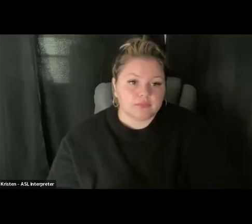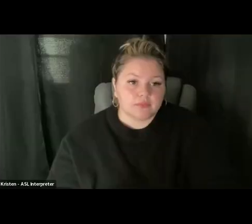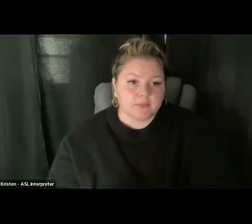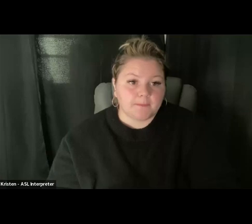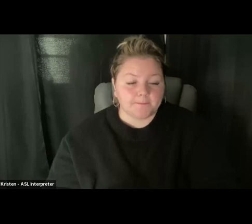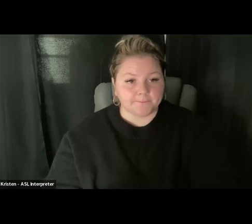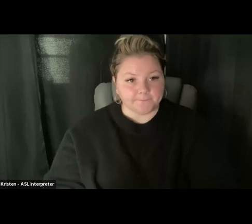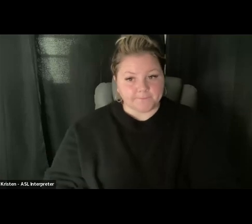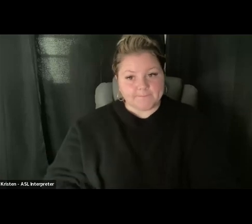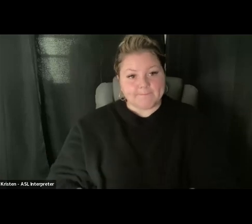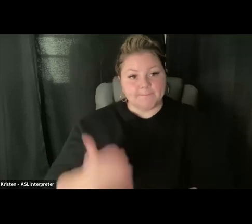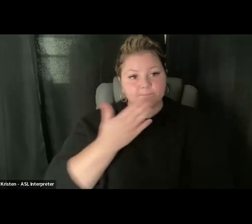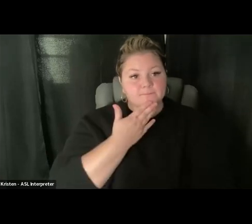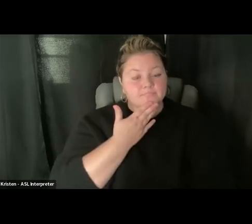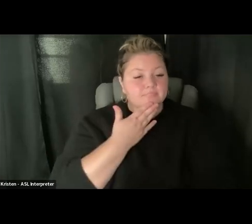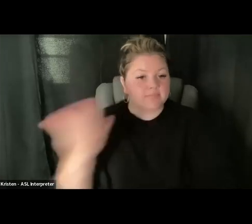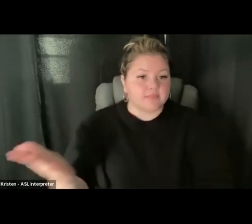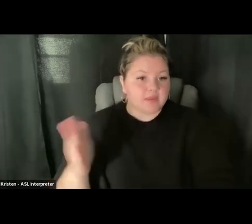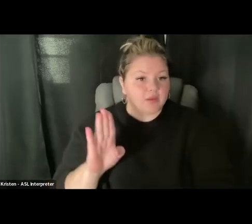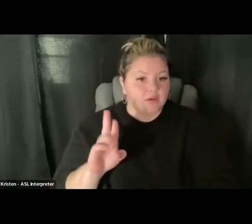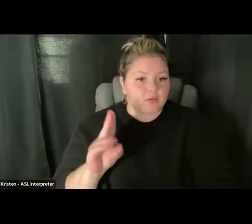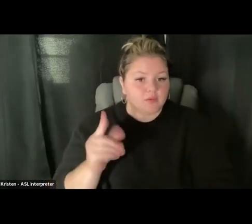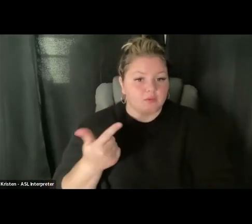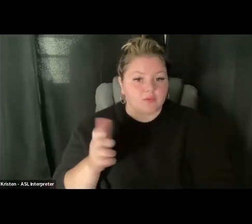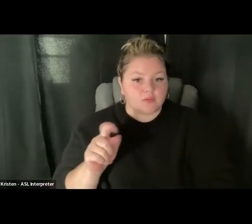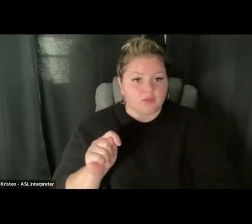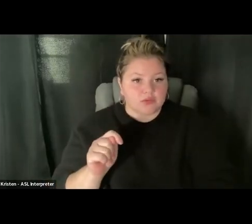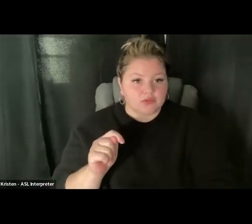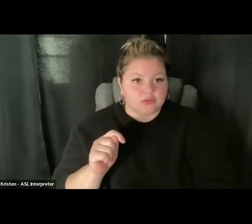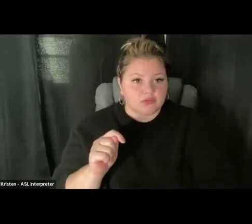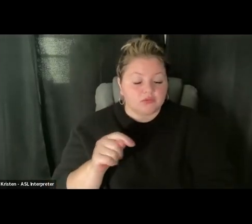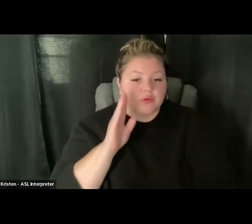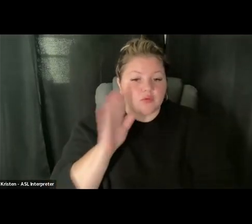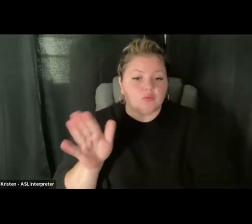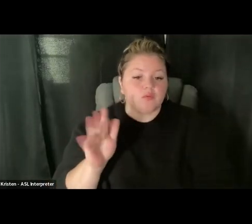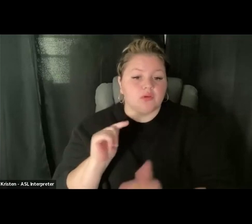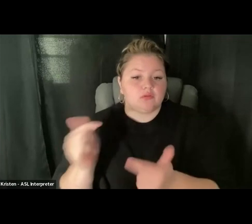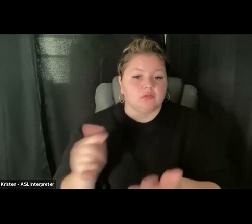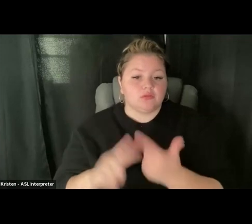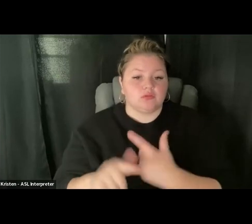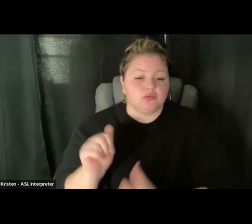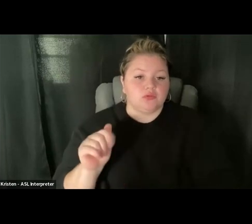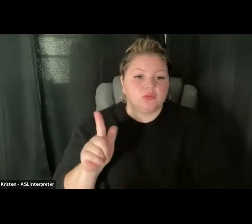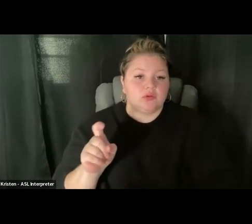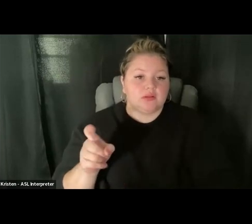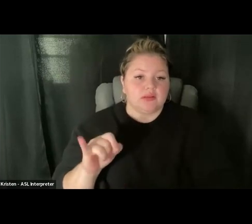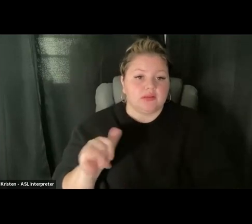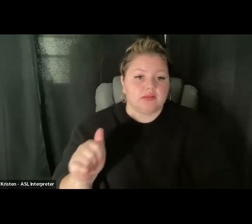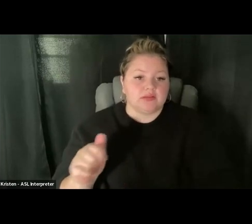Thank you. Thank you, Bridget. I'll be turning things over now to Alexia Kemmerling from RevUp.